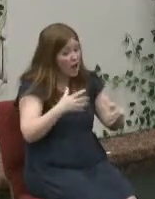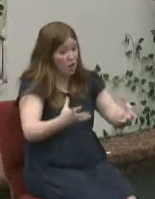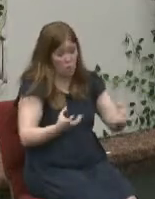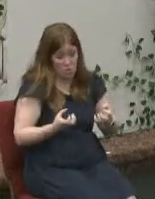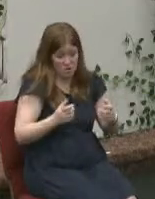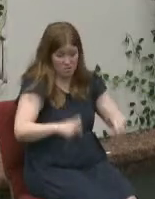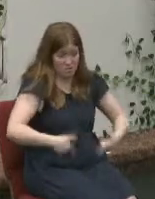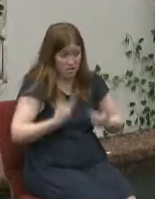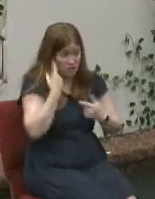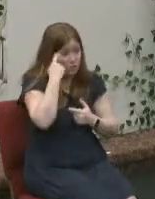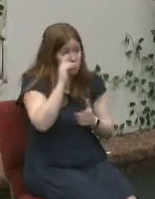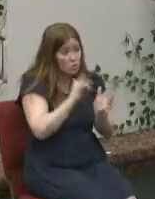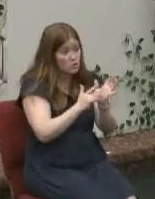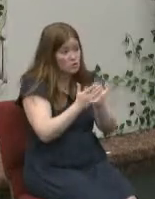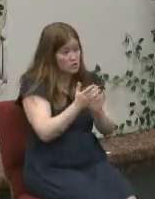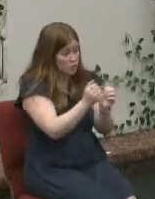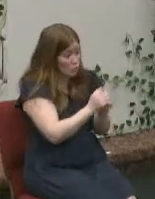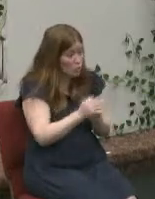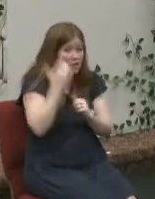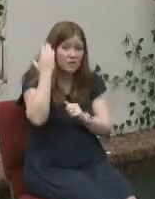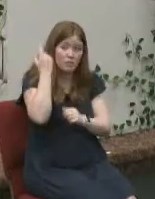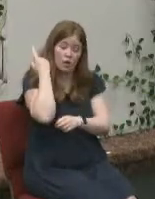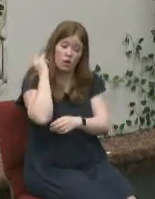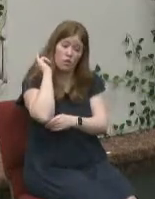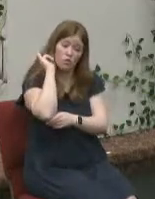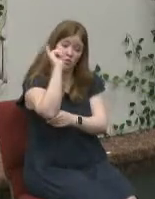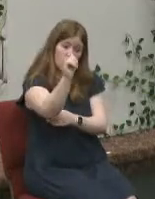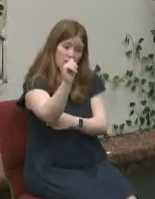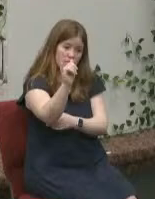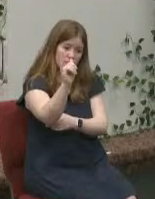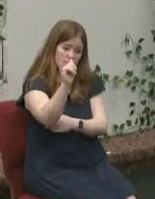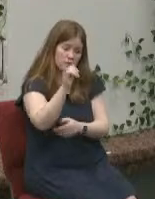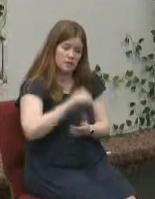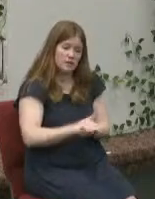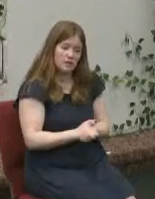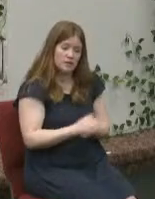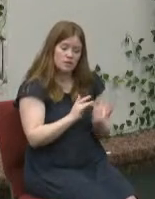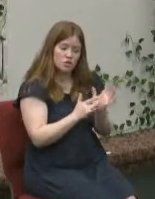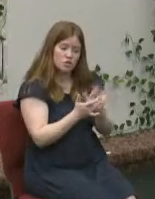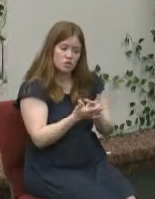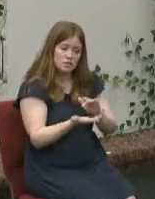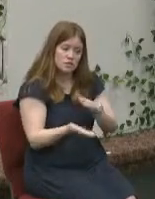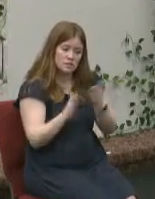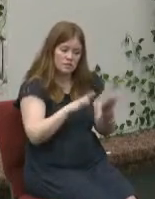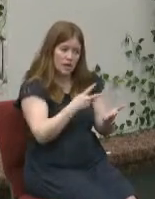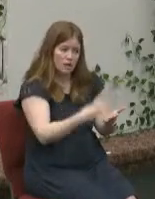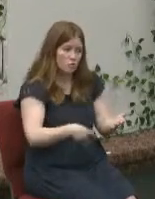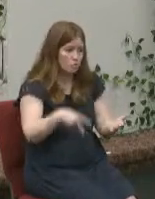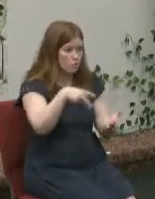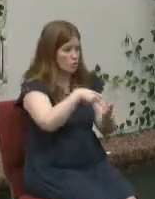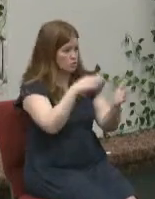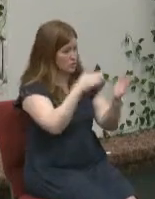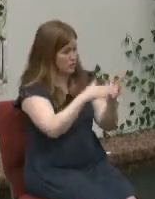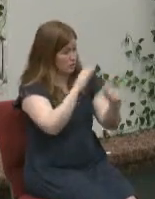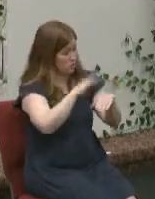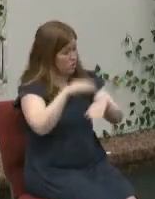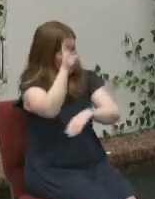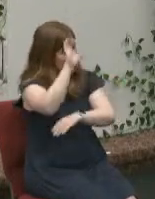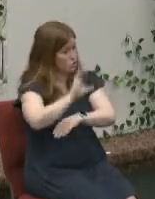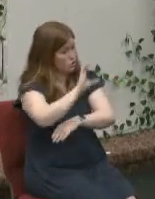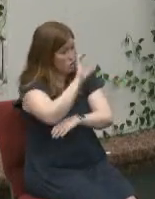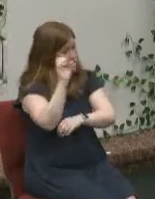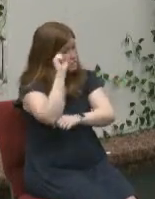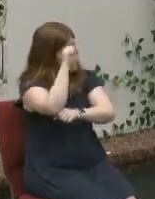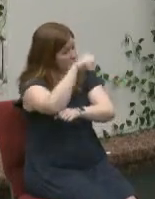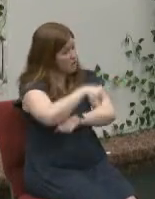and be with him for eternity see he died and rose again on the cross so he could conquer your